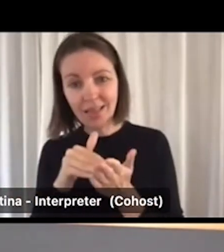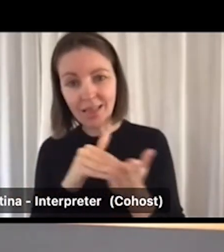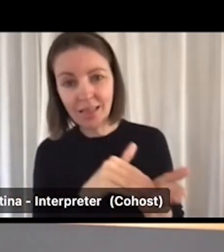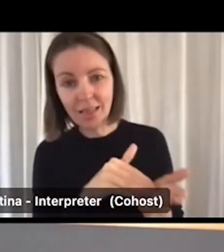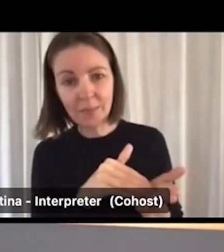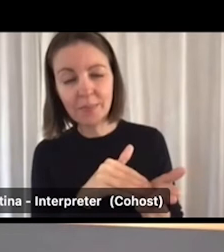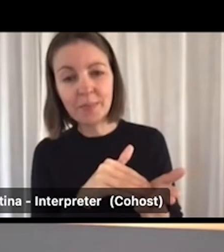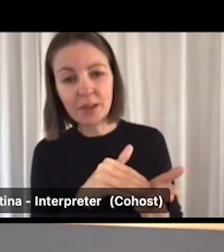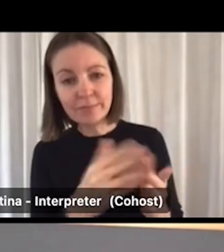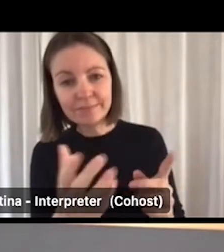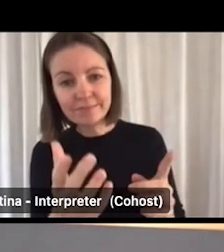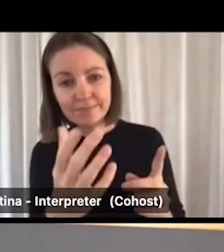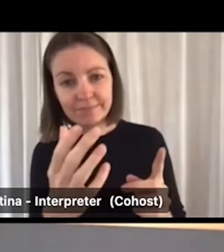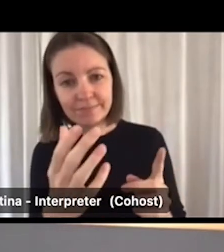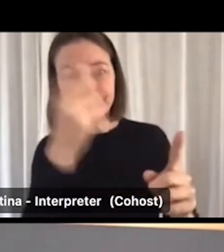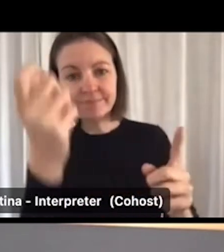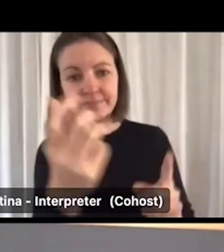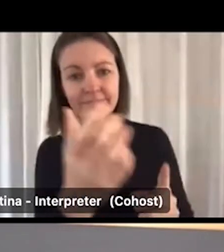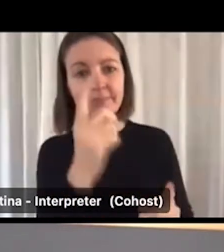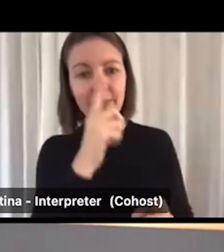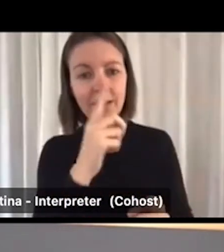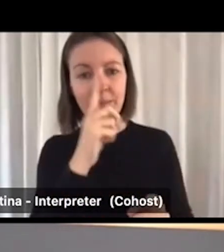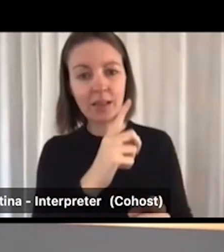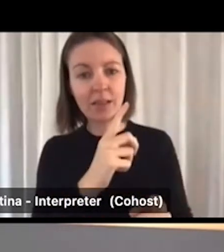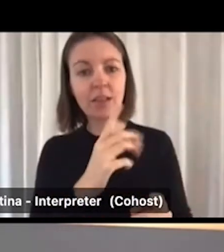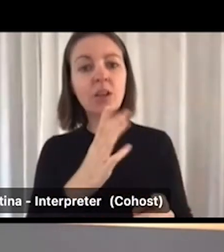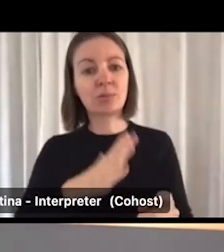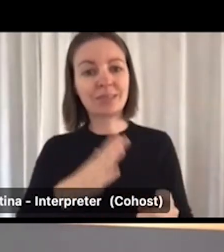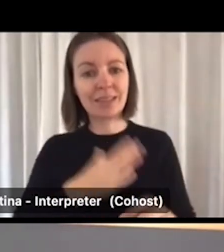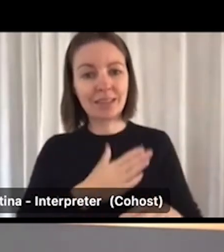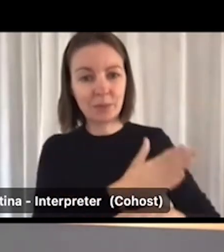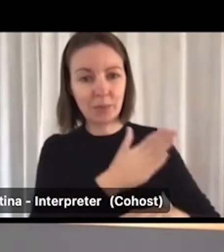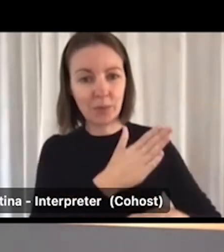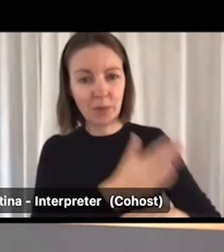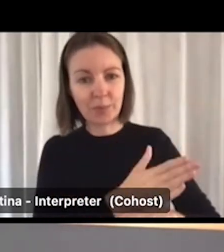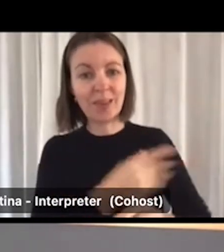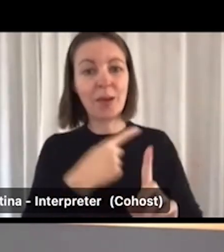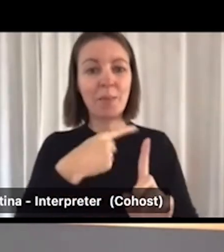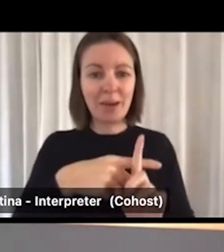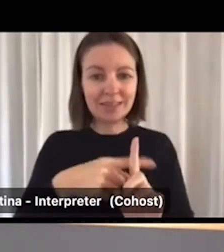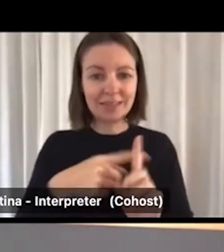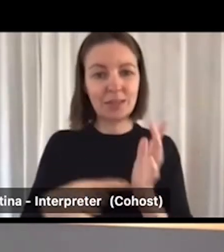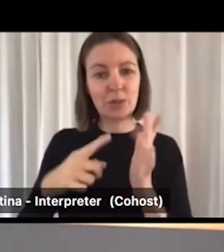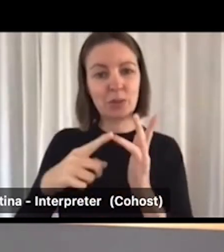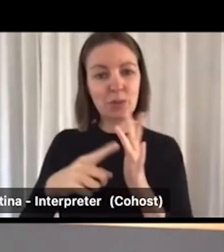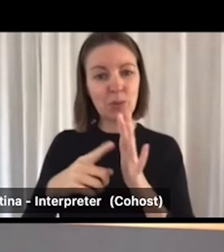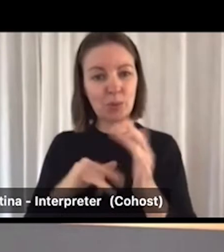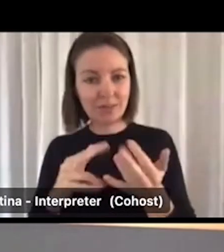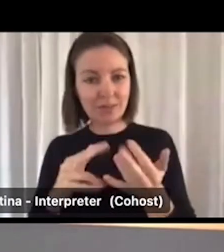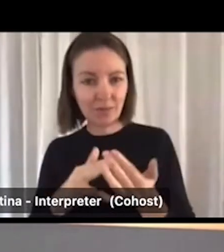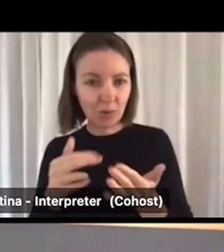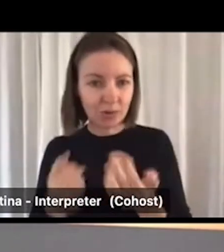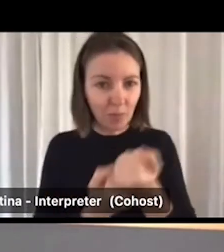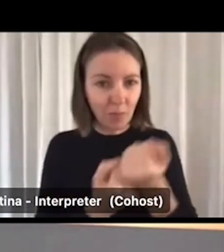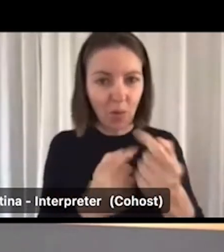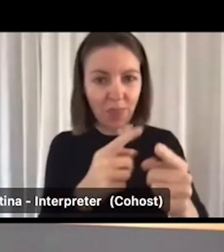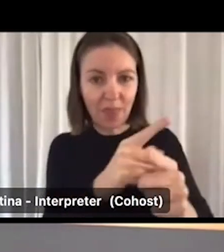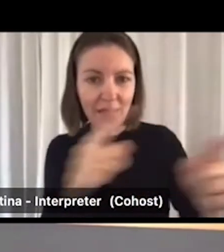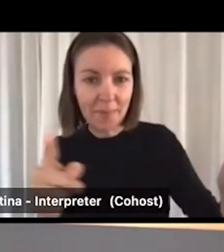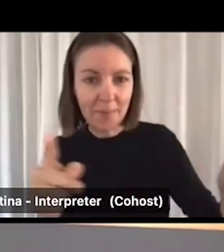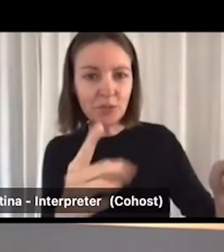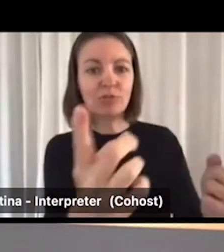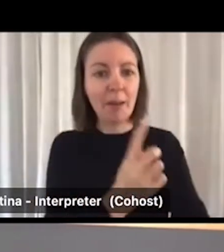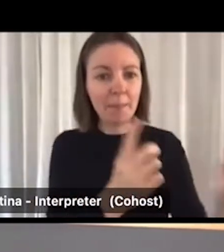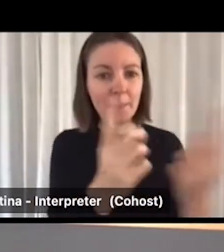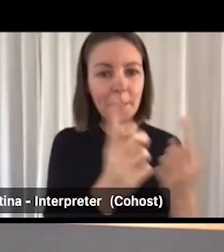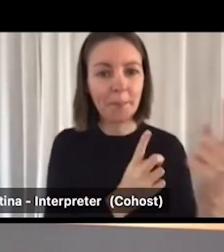have some of the same tools and some new tools to help prepare and support those people to be suitable candidates for your entry